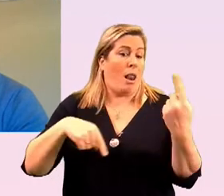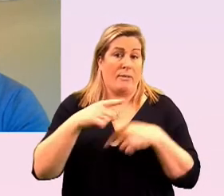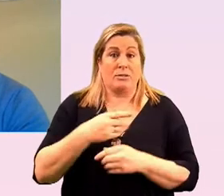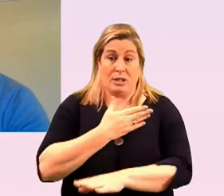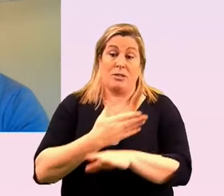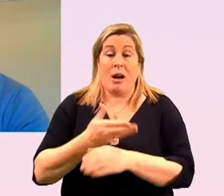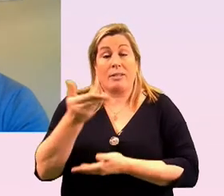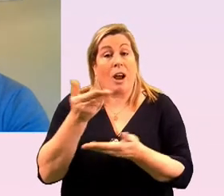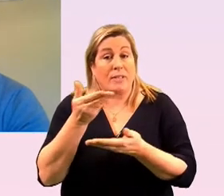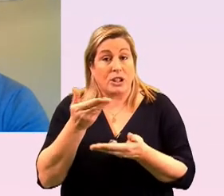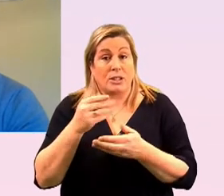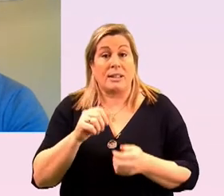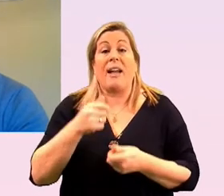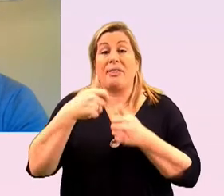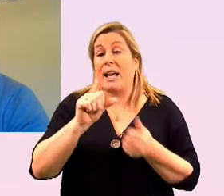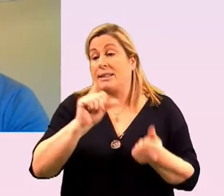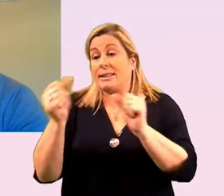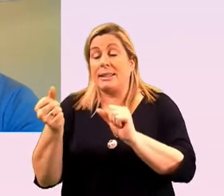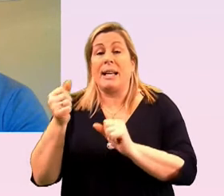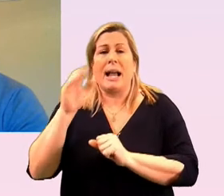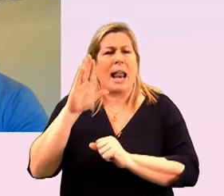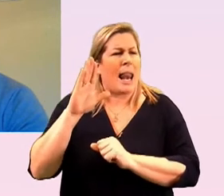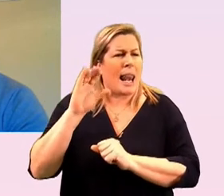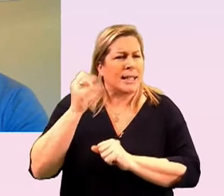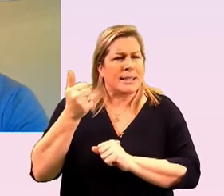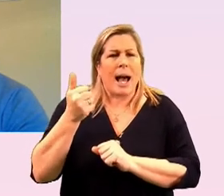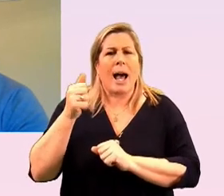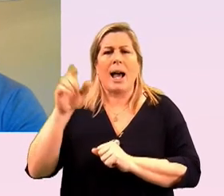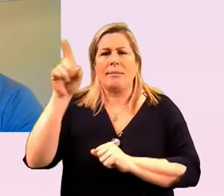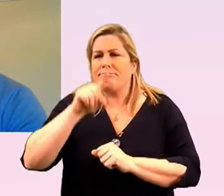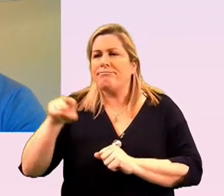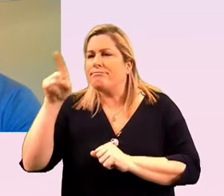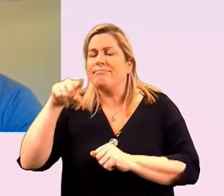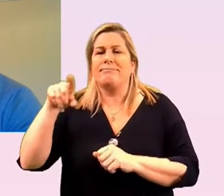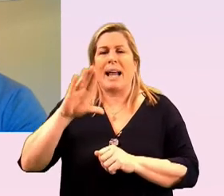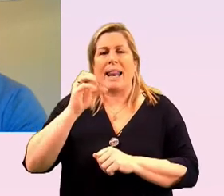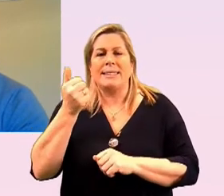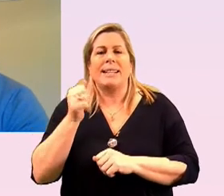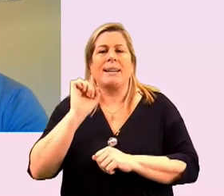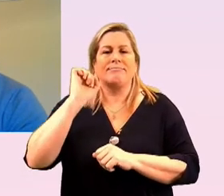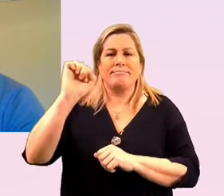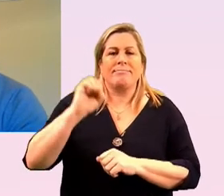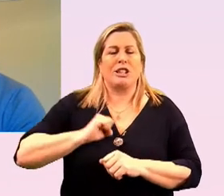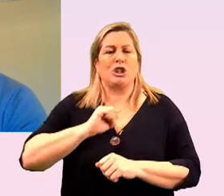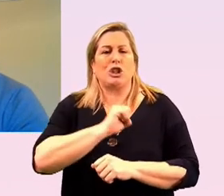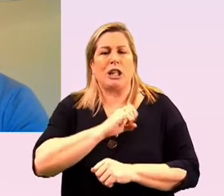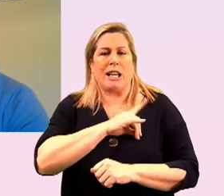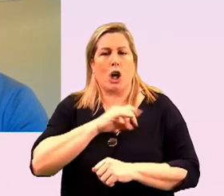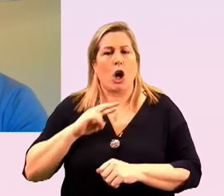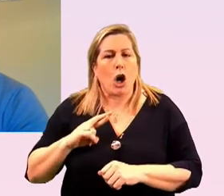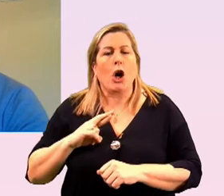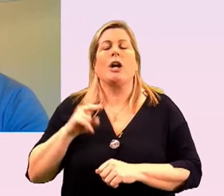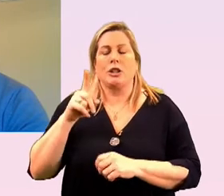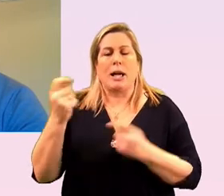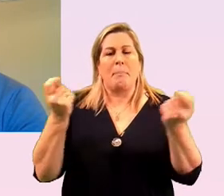conversation i'll then go to lisa where is lisa uh lisa connell she her is managing editor of gcn